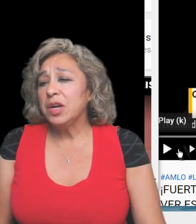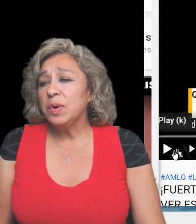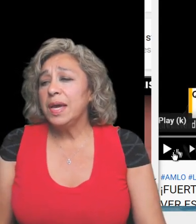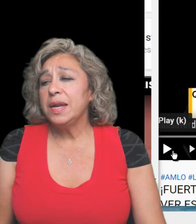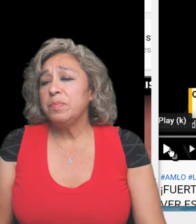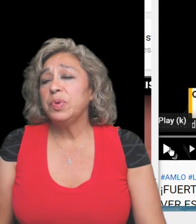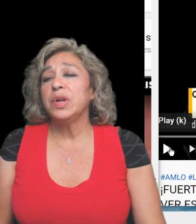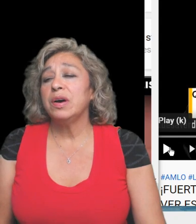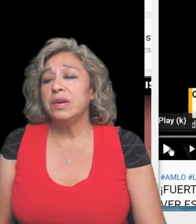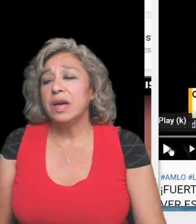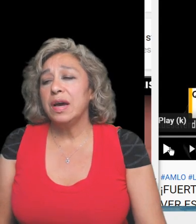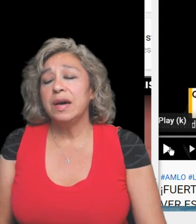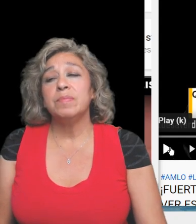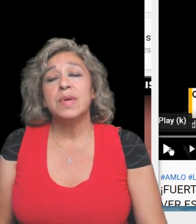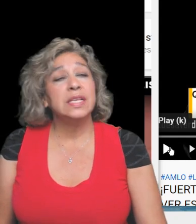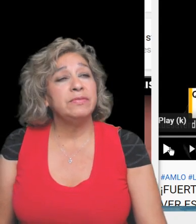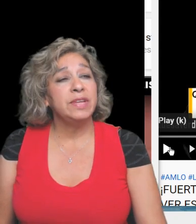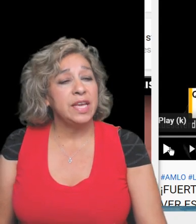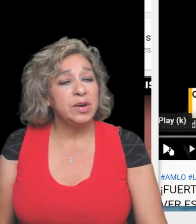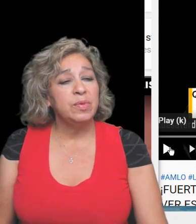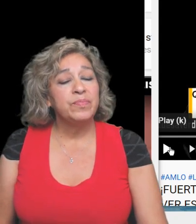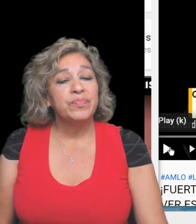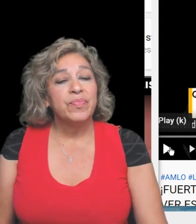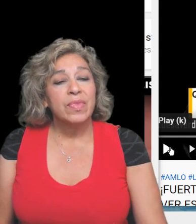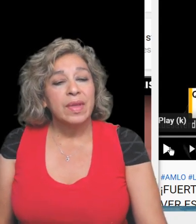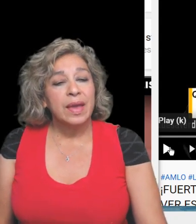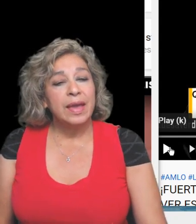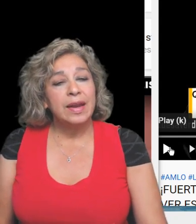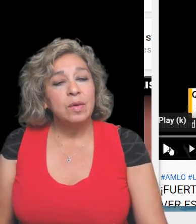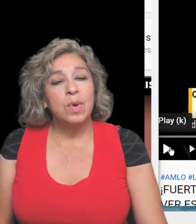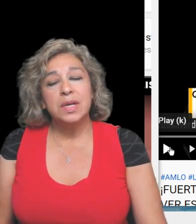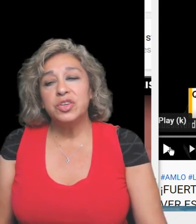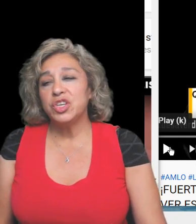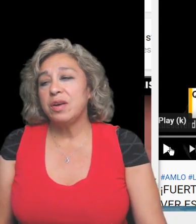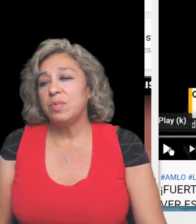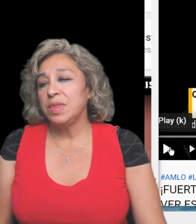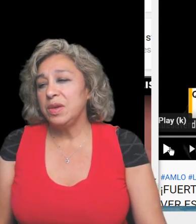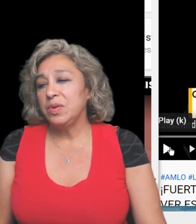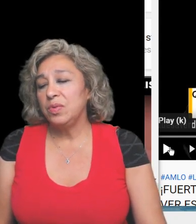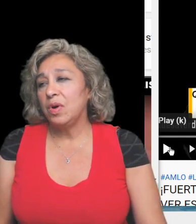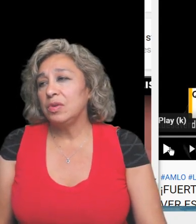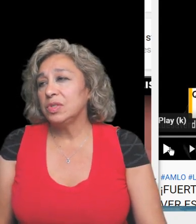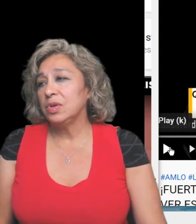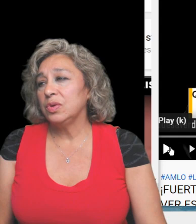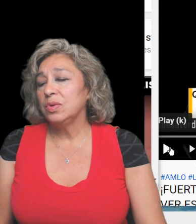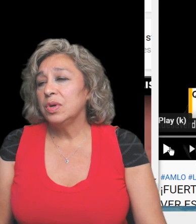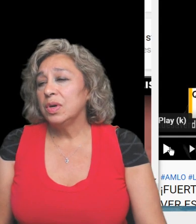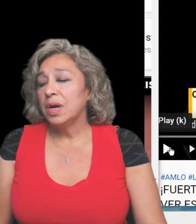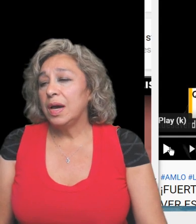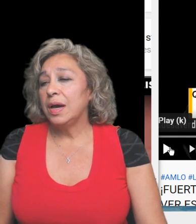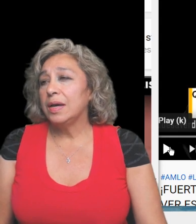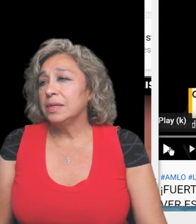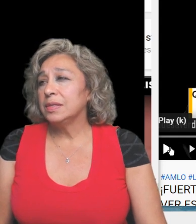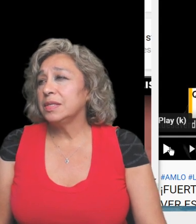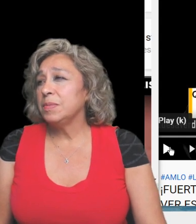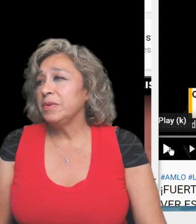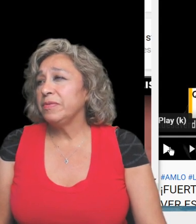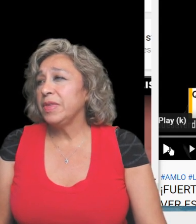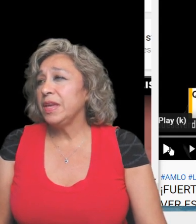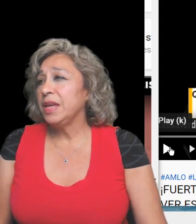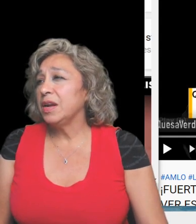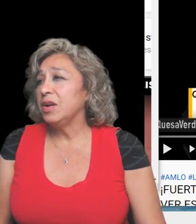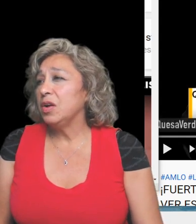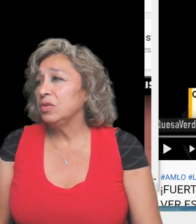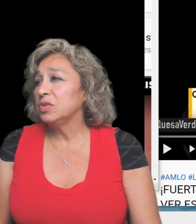I'm going to go ahead and put on his video and I want to share with you also some